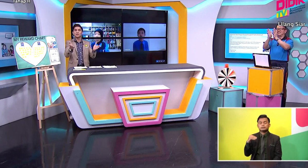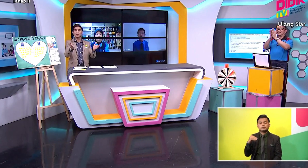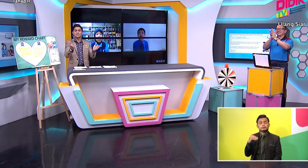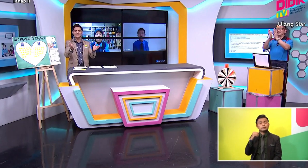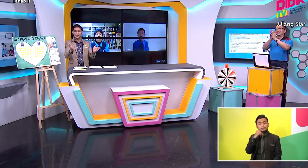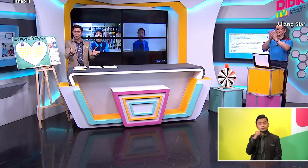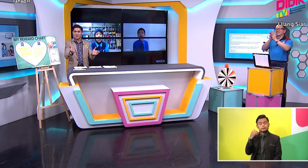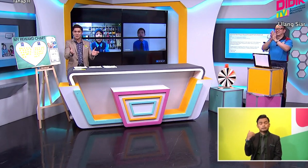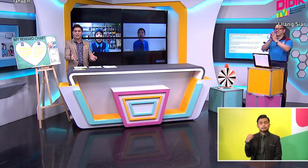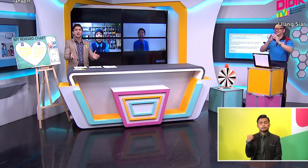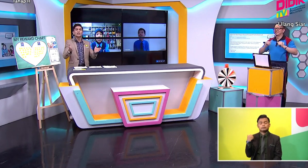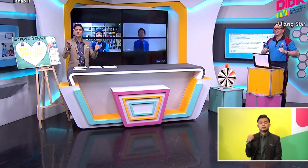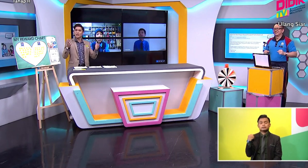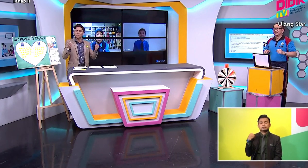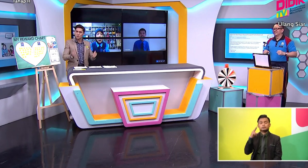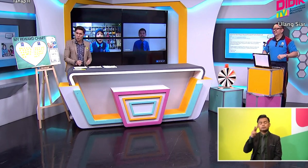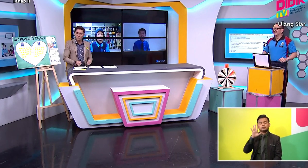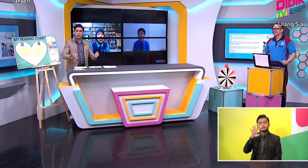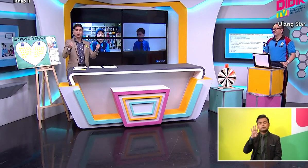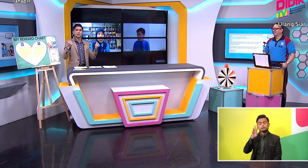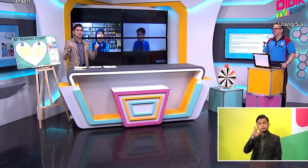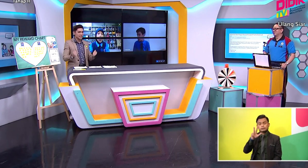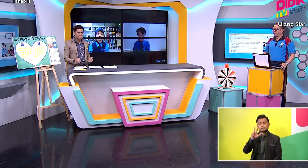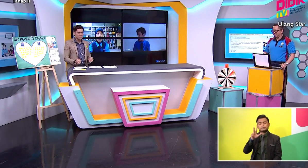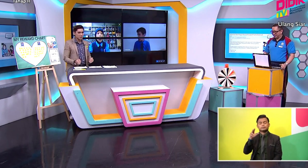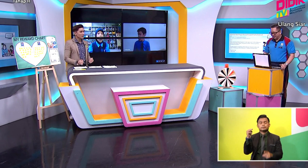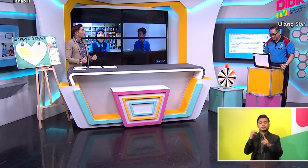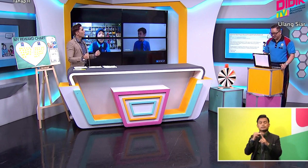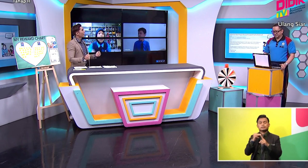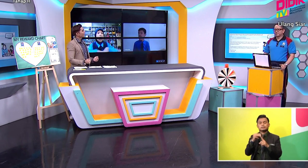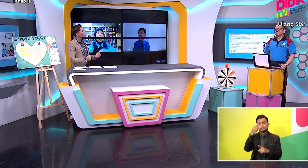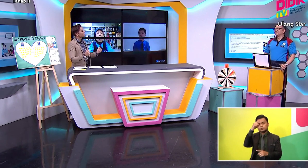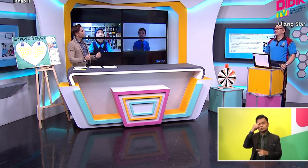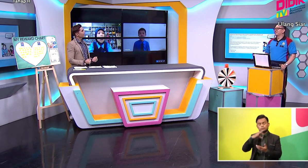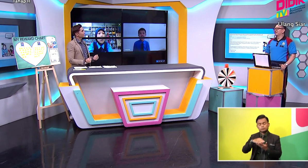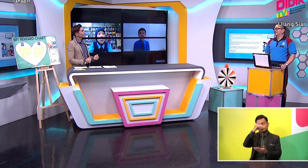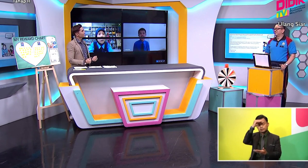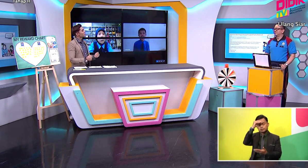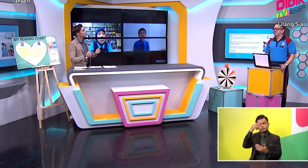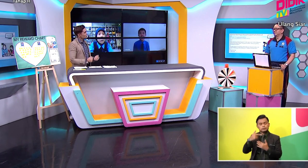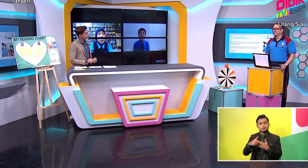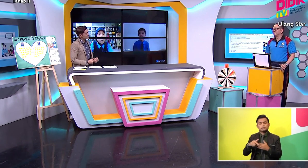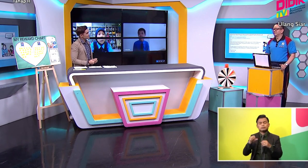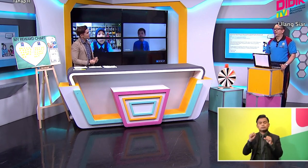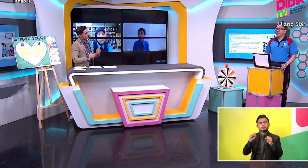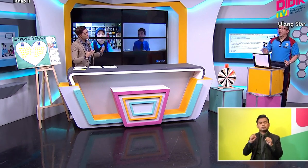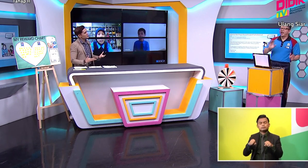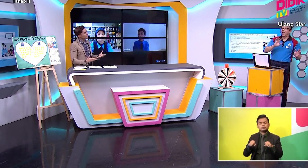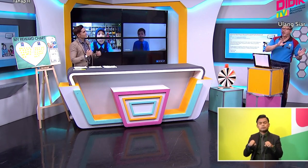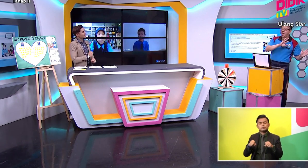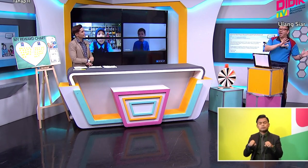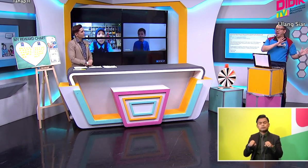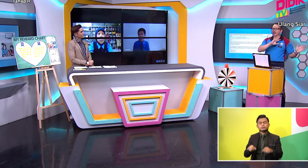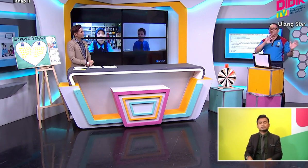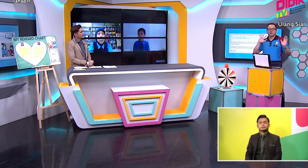I'm sure the pupils at home as well, you would like to know more. You would like to study more. Yes. Where can they find any sources? All these